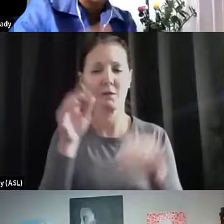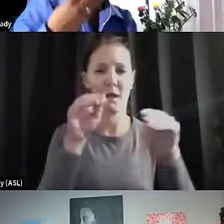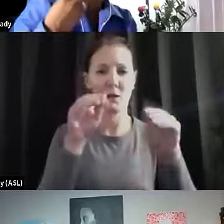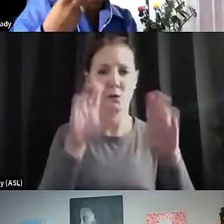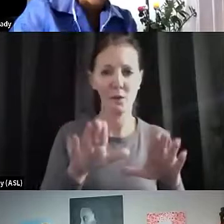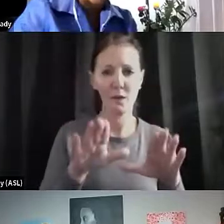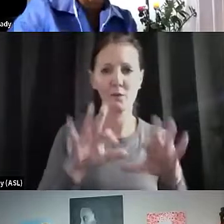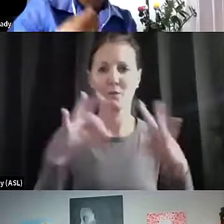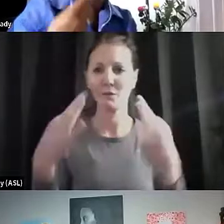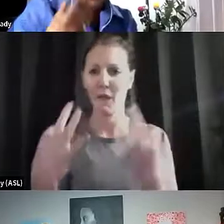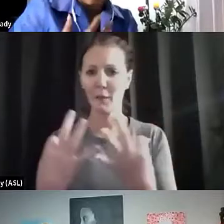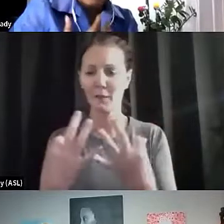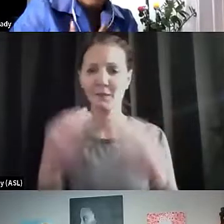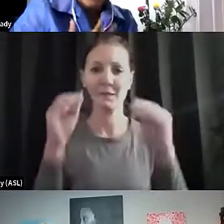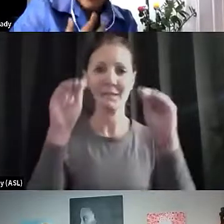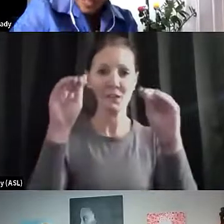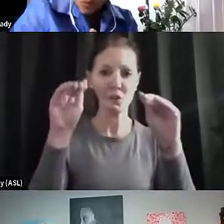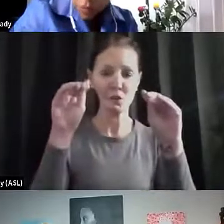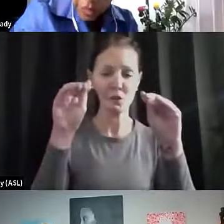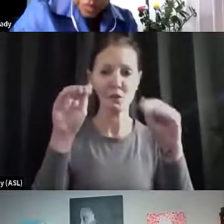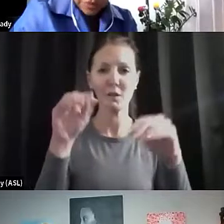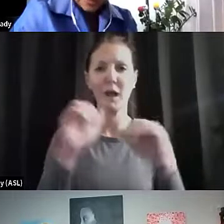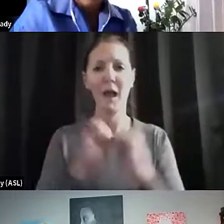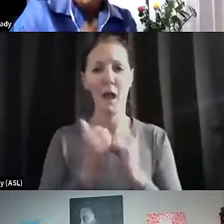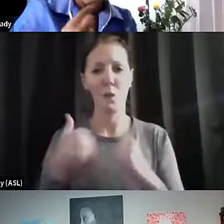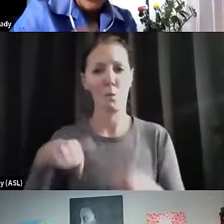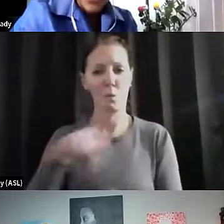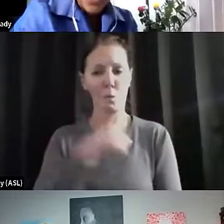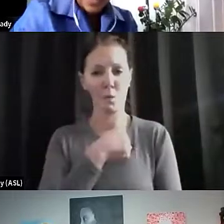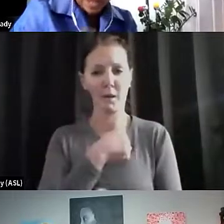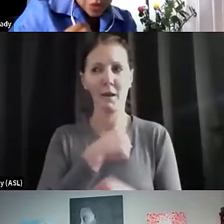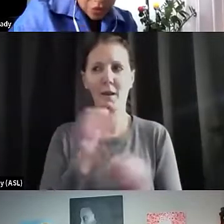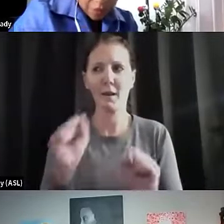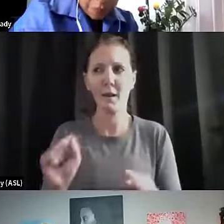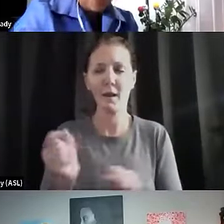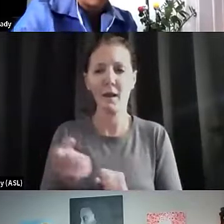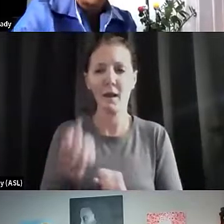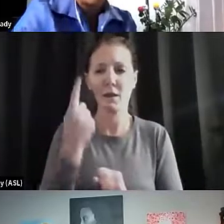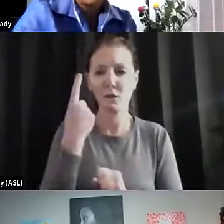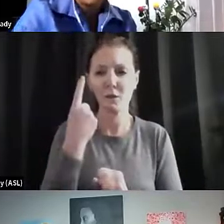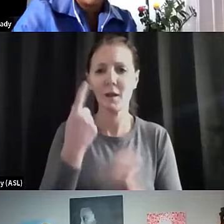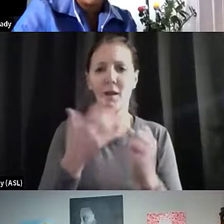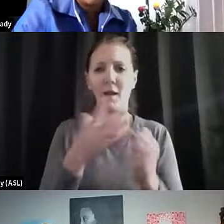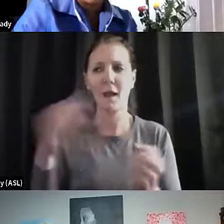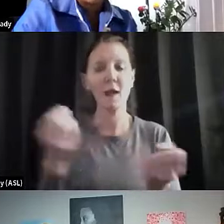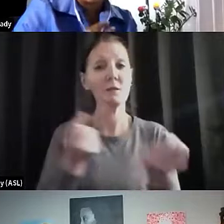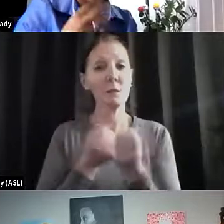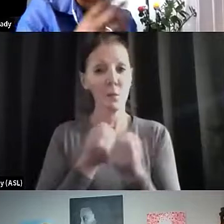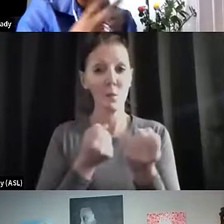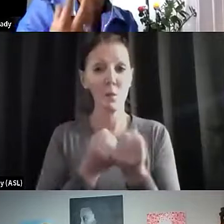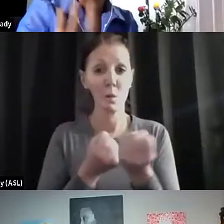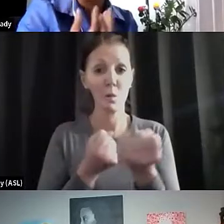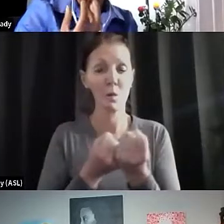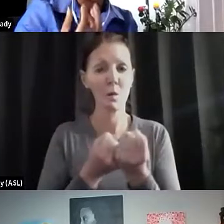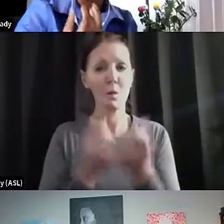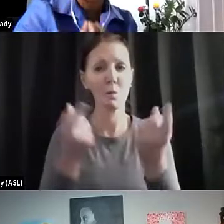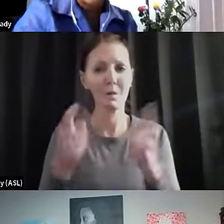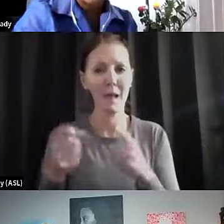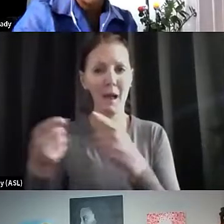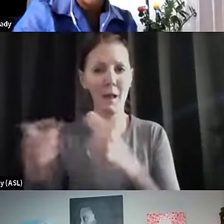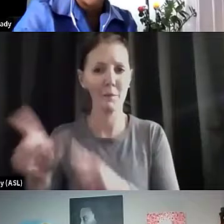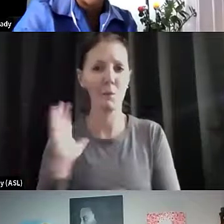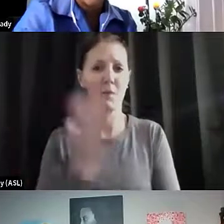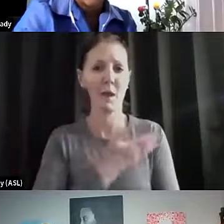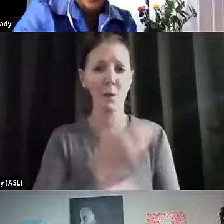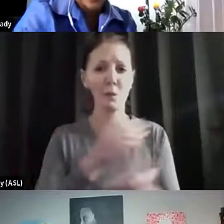family members, teachers, we how can we understand and support what is happening with our